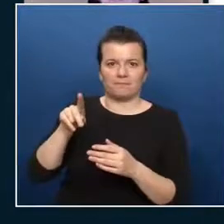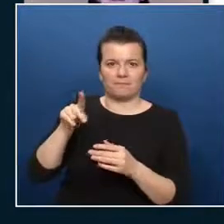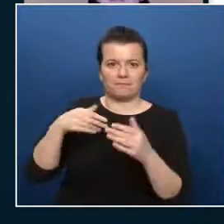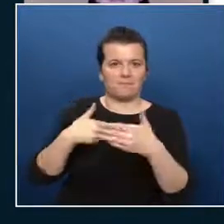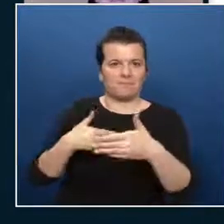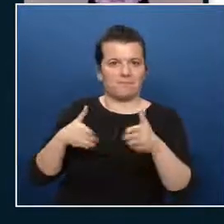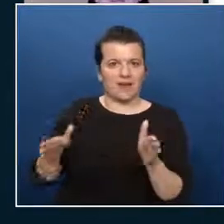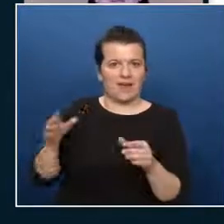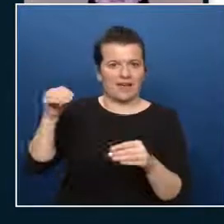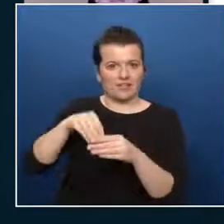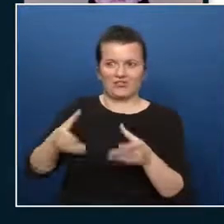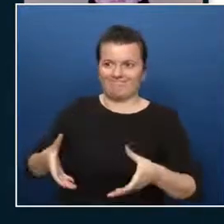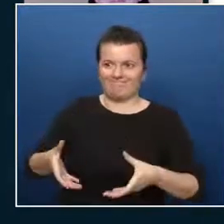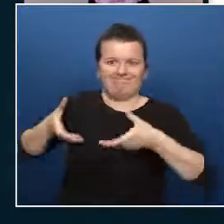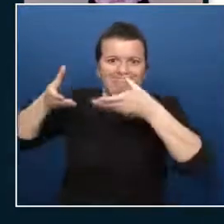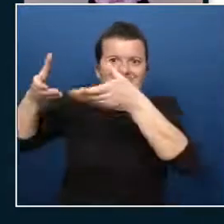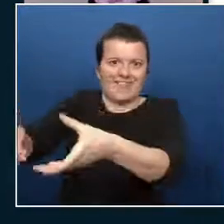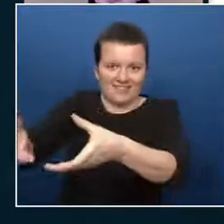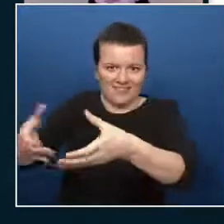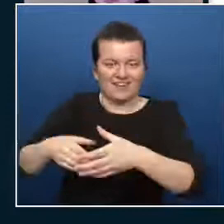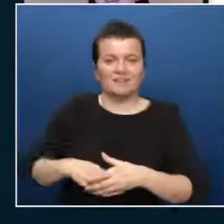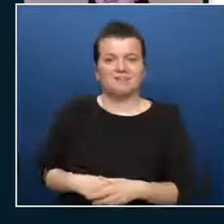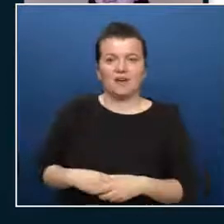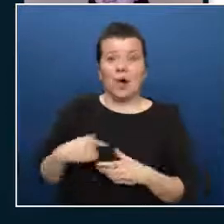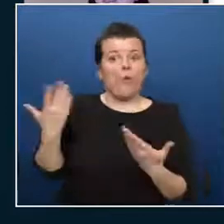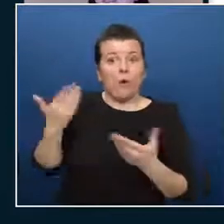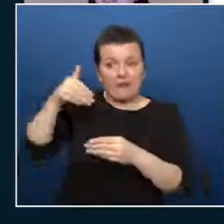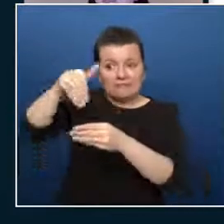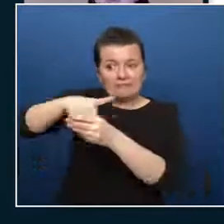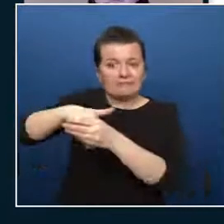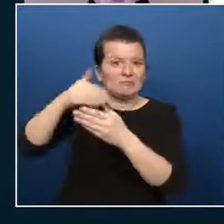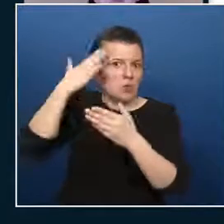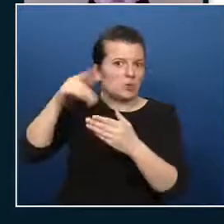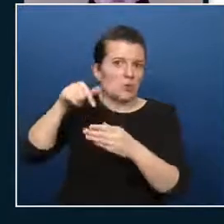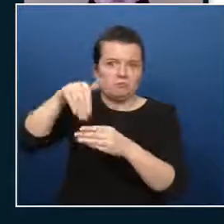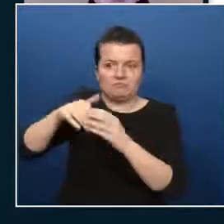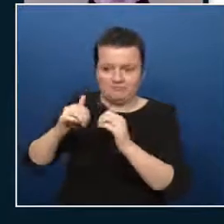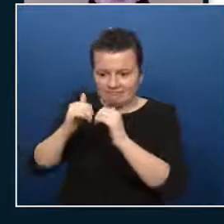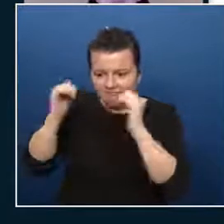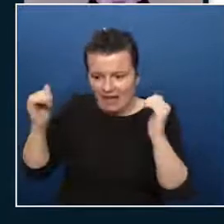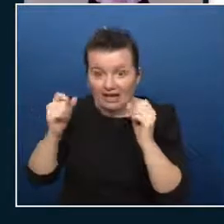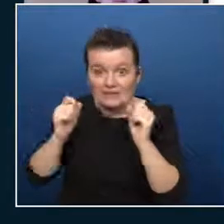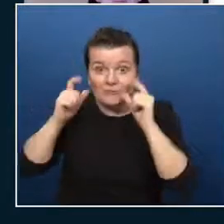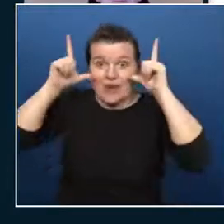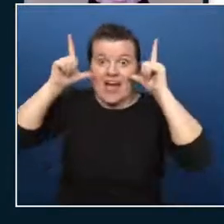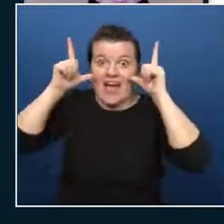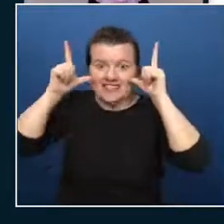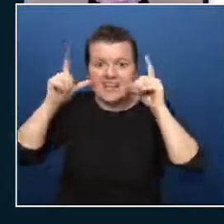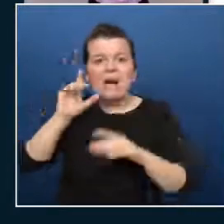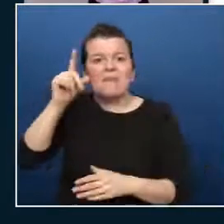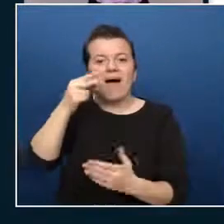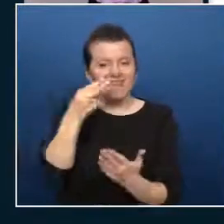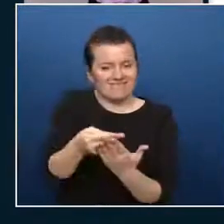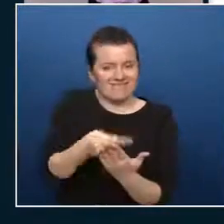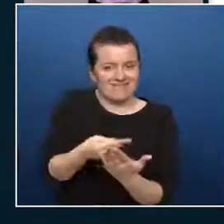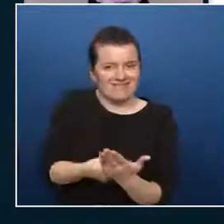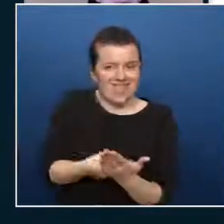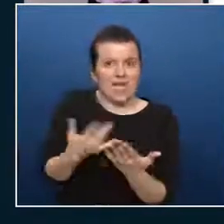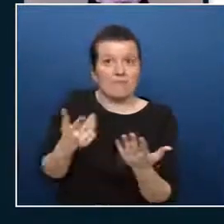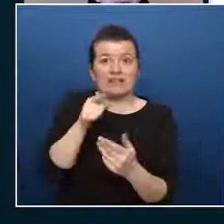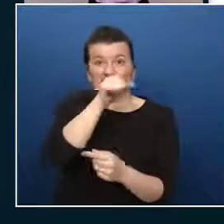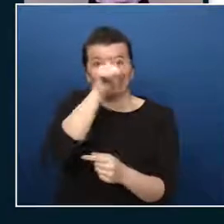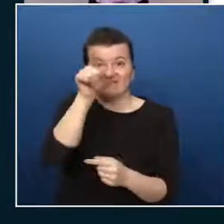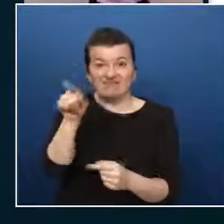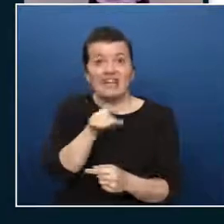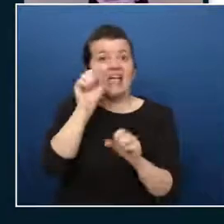but it's a big surprise and yeah these are the names that are eligible so I'm going to push the magic button and let's see who